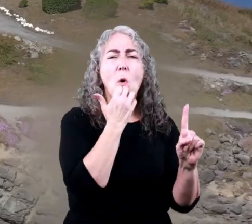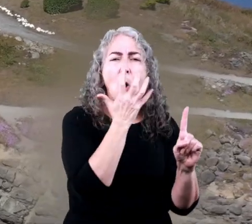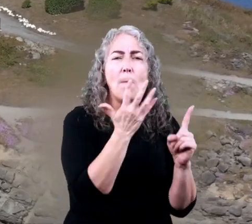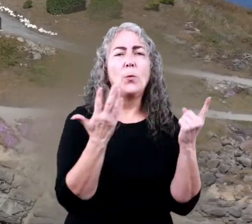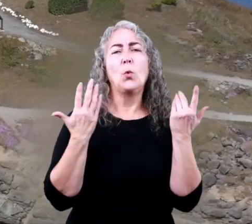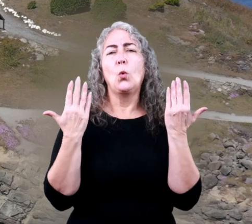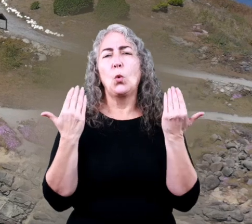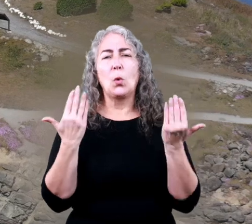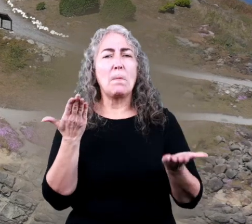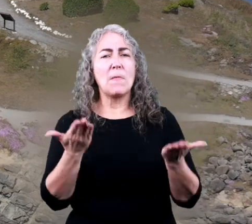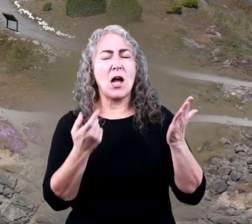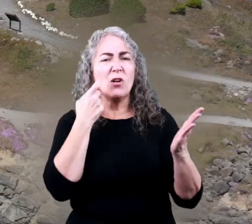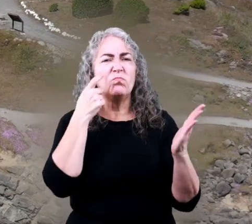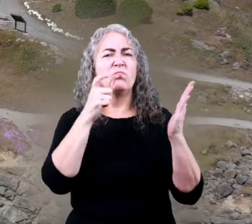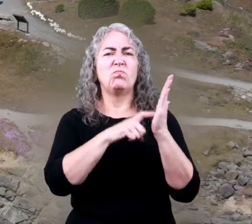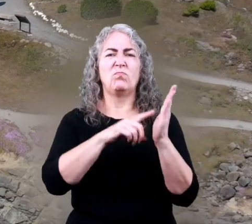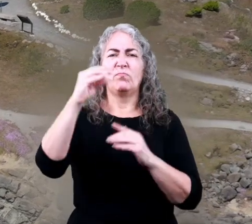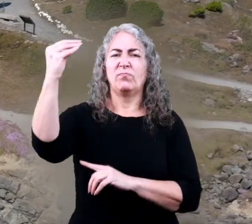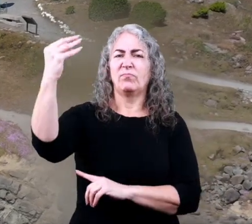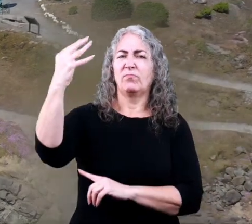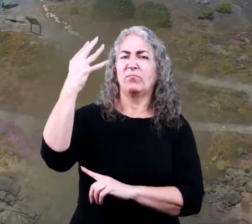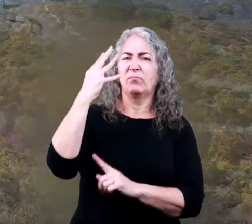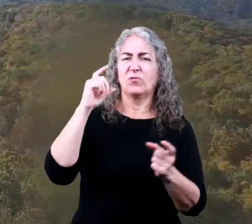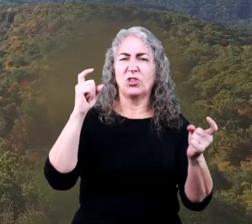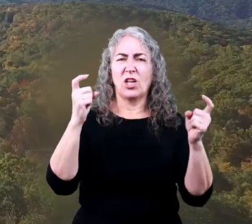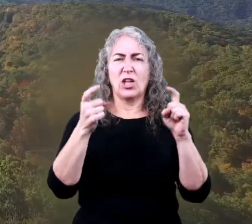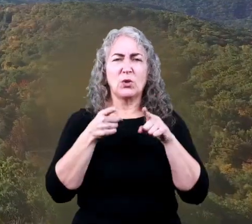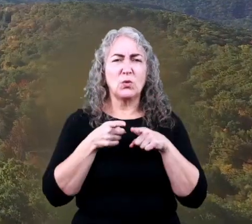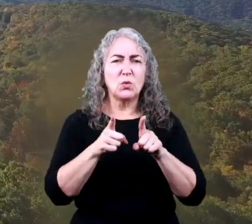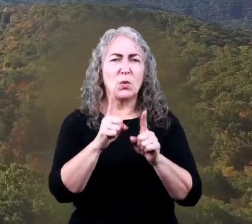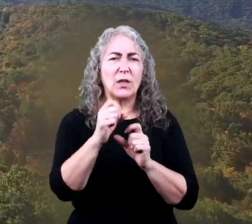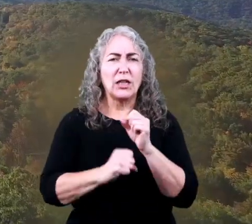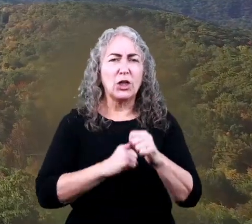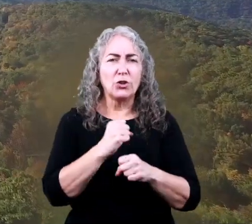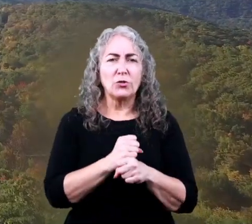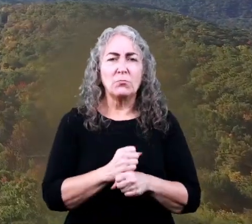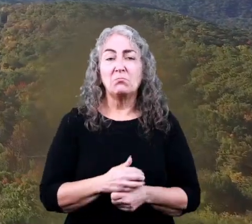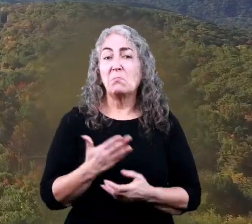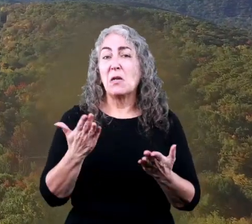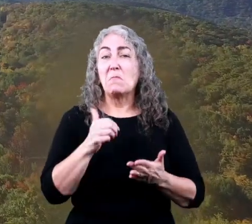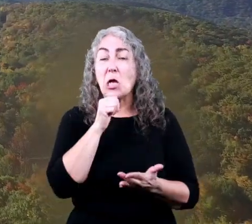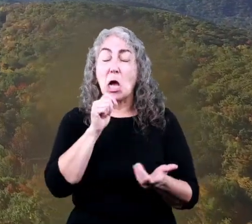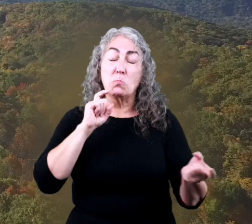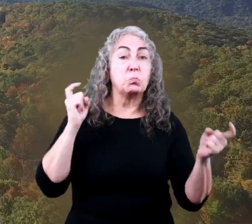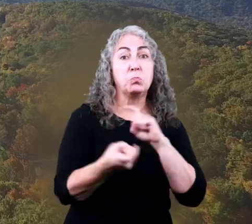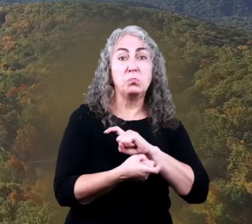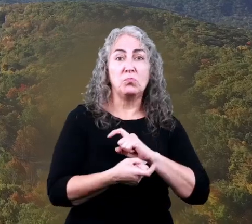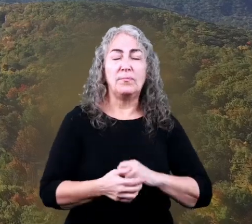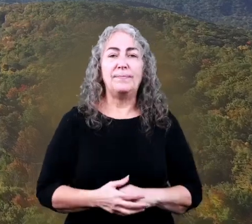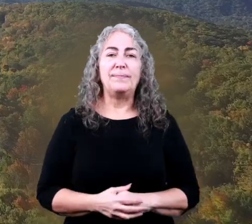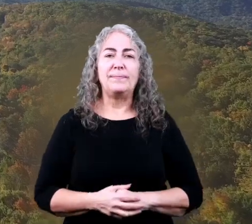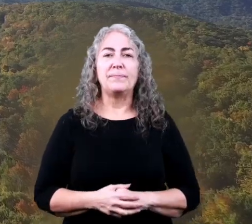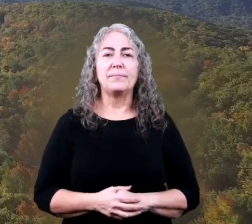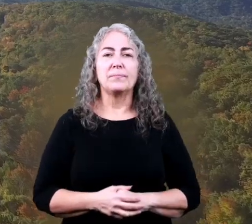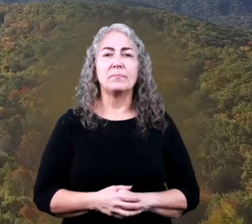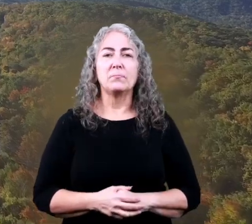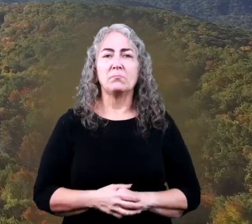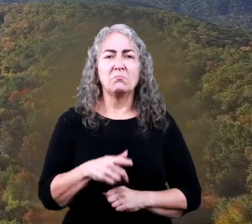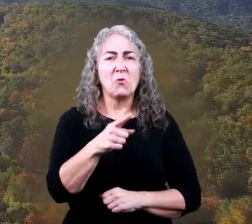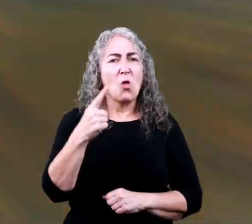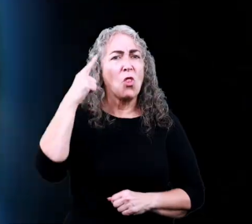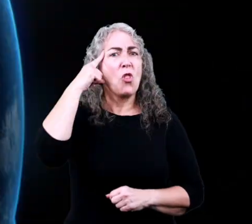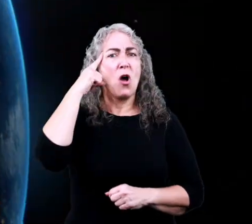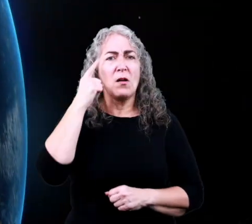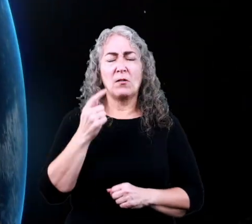warmer or colder, you might still notice slight changes during the year, even if they are not super dramatic.